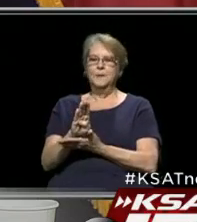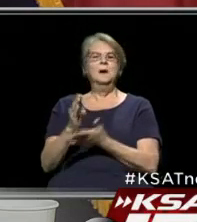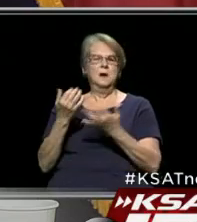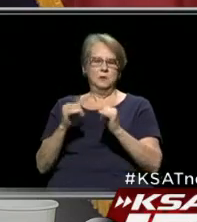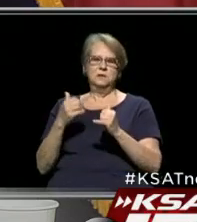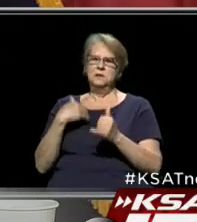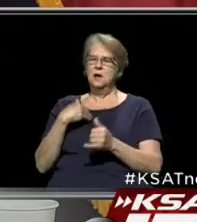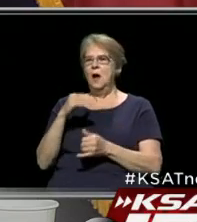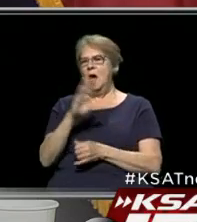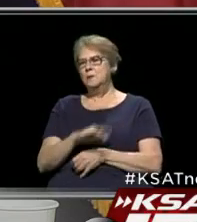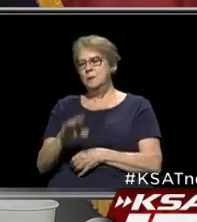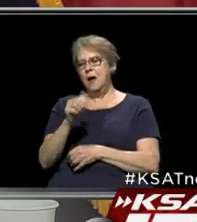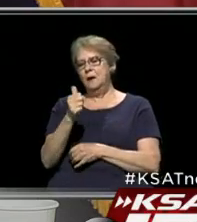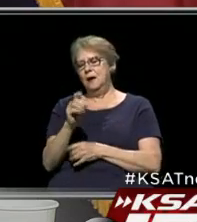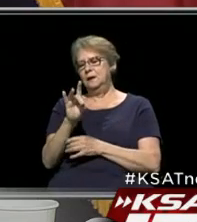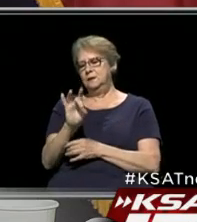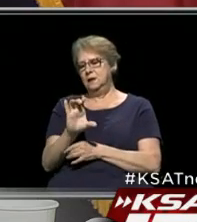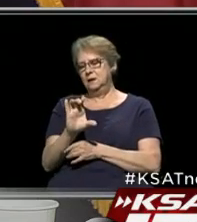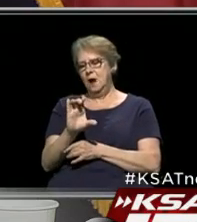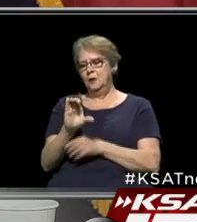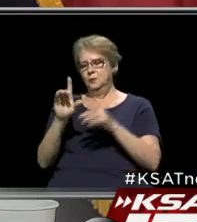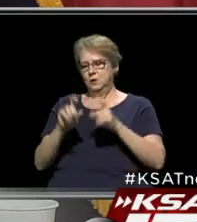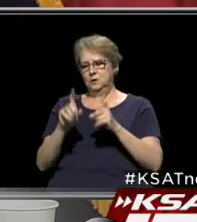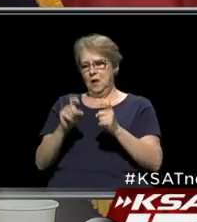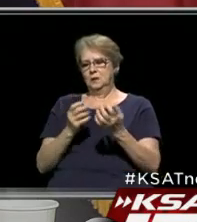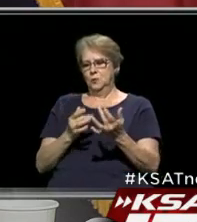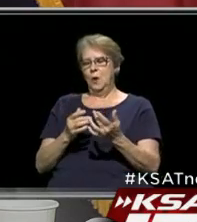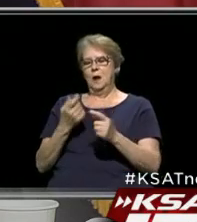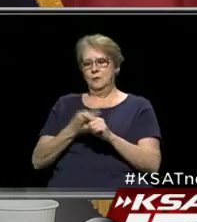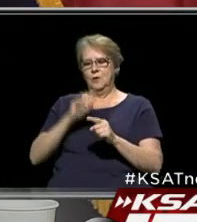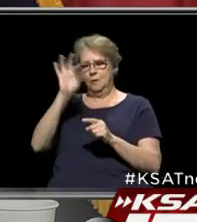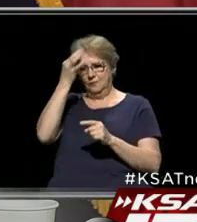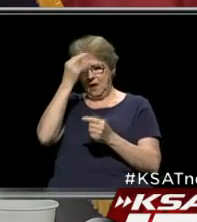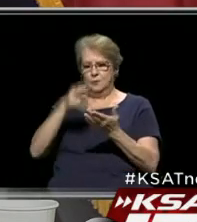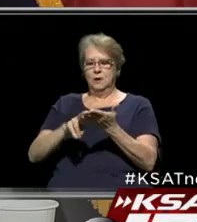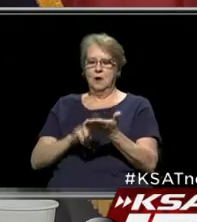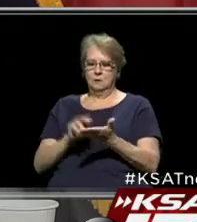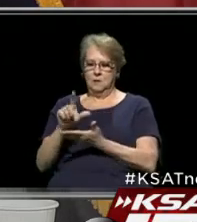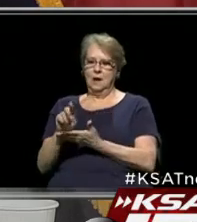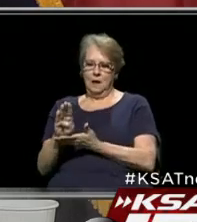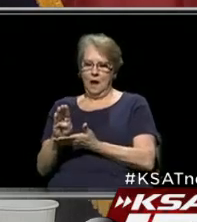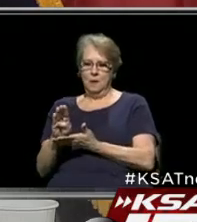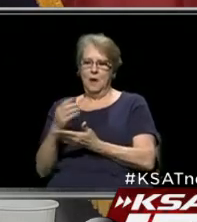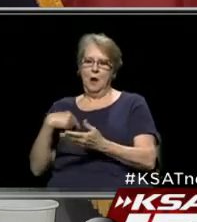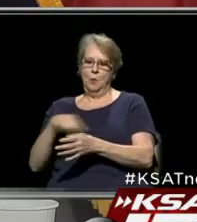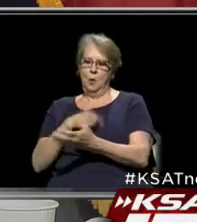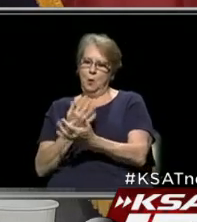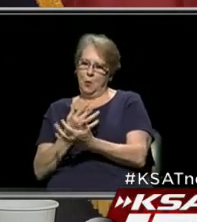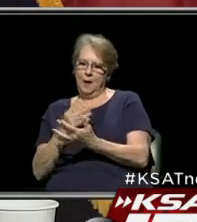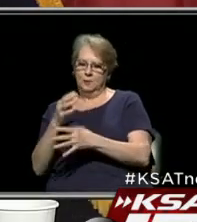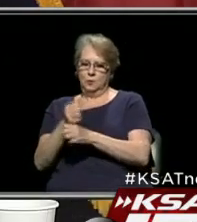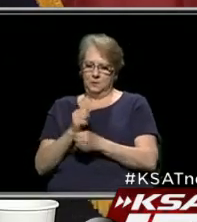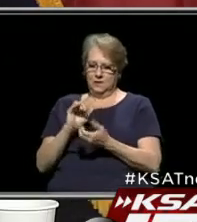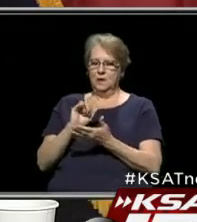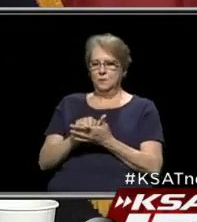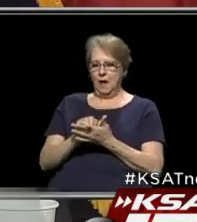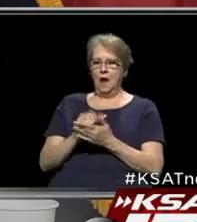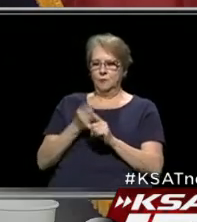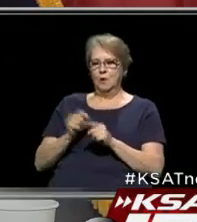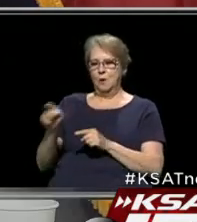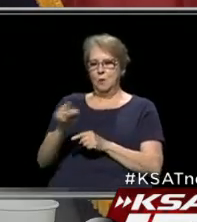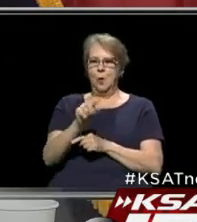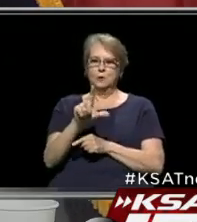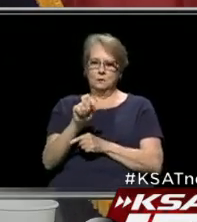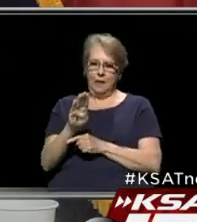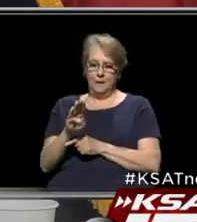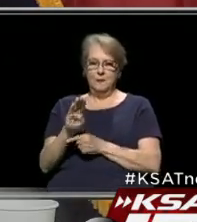have roughly 1,800 tests outstanding from the federally contracted labs and we are working to receive those from those labs.